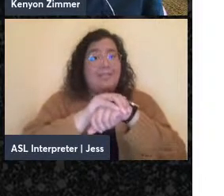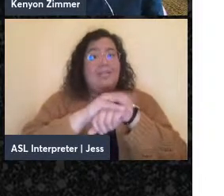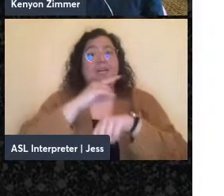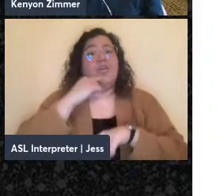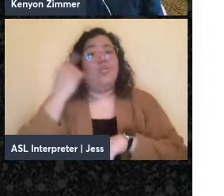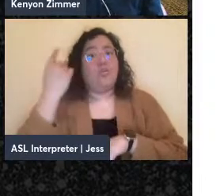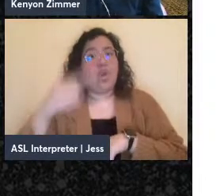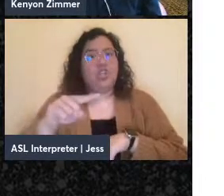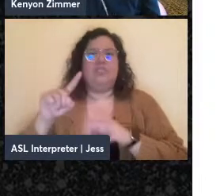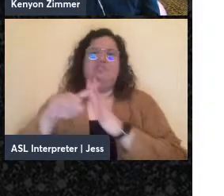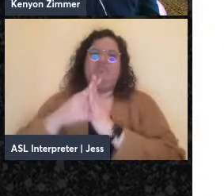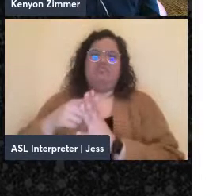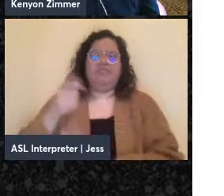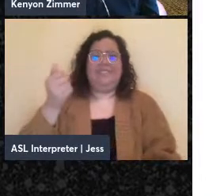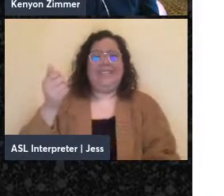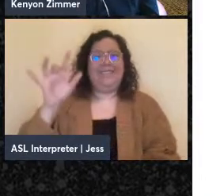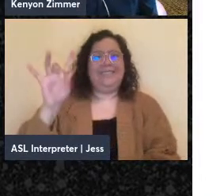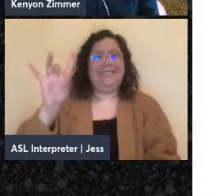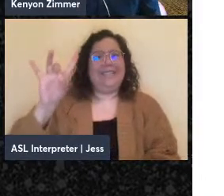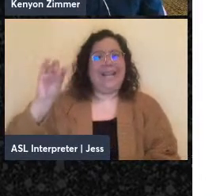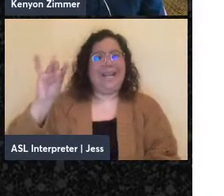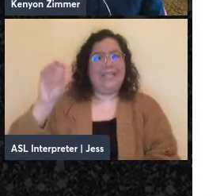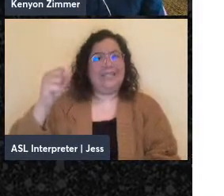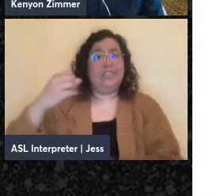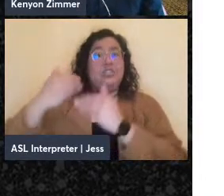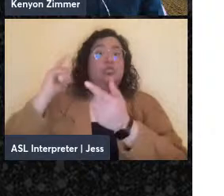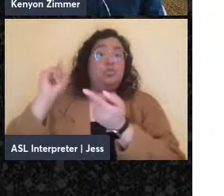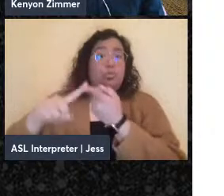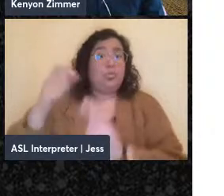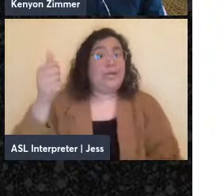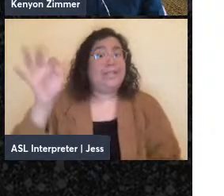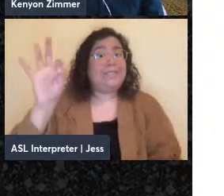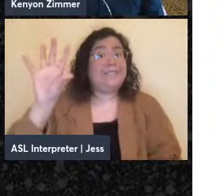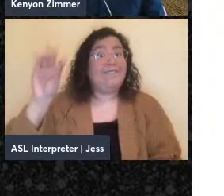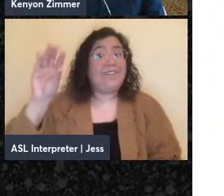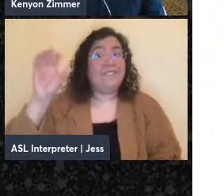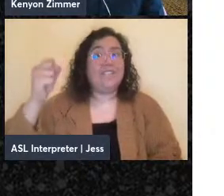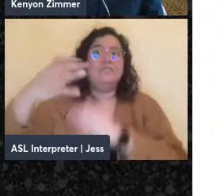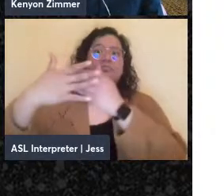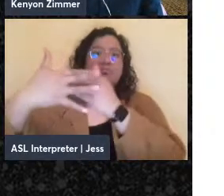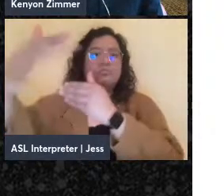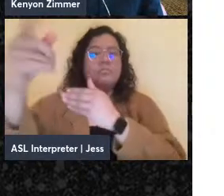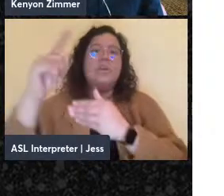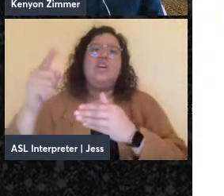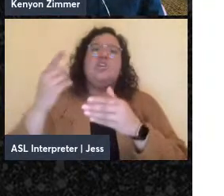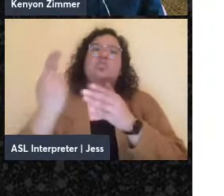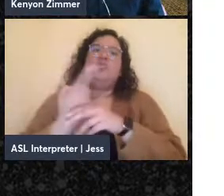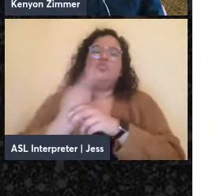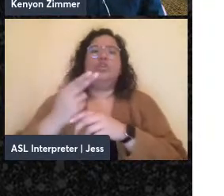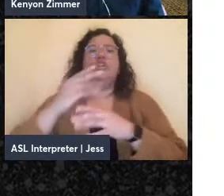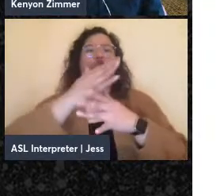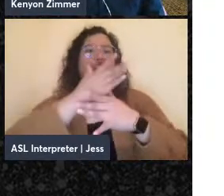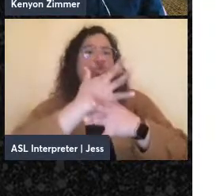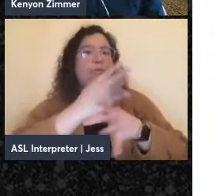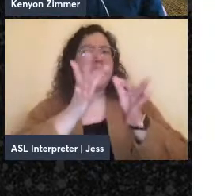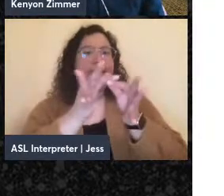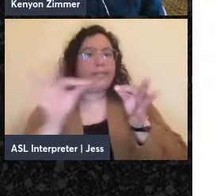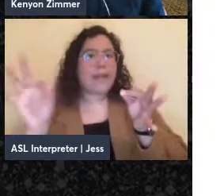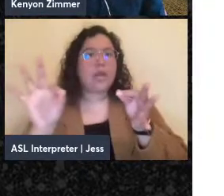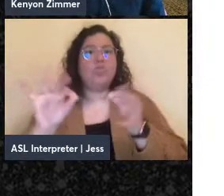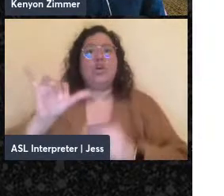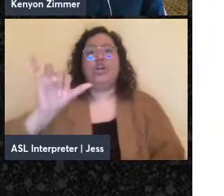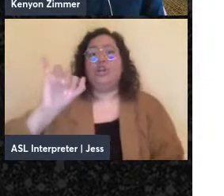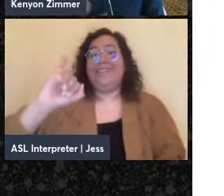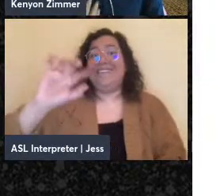through the 1950s and beyond, using sources in English, German, Yiddish, Russian, and Hebrew.